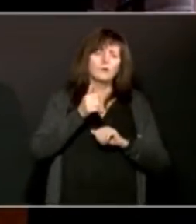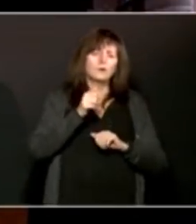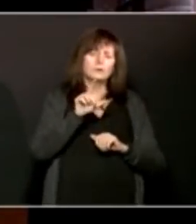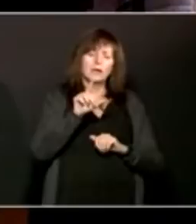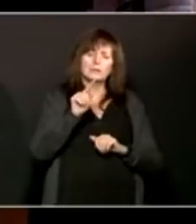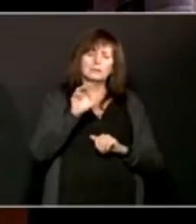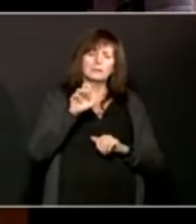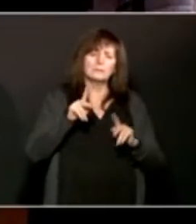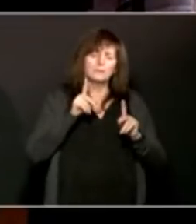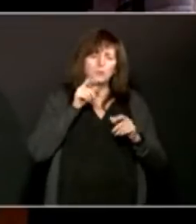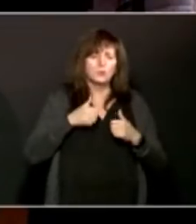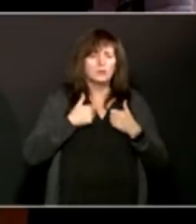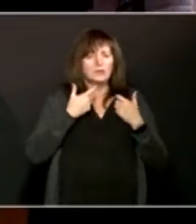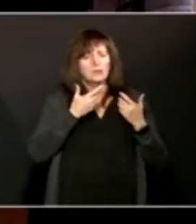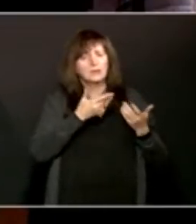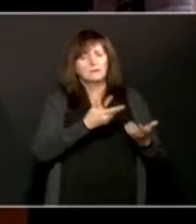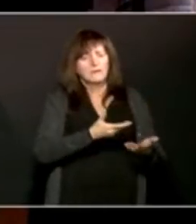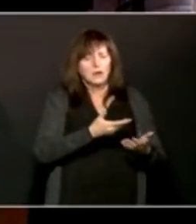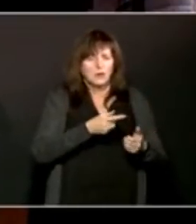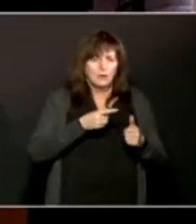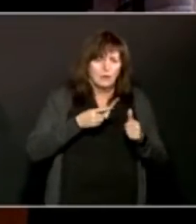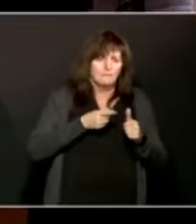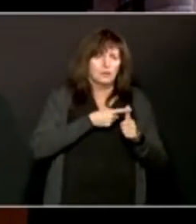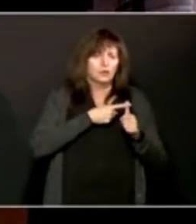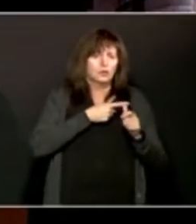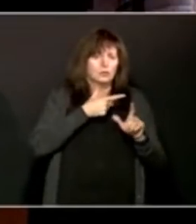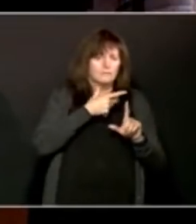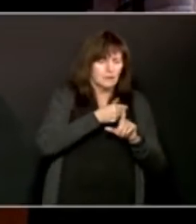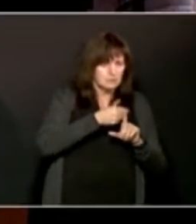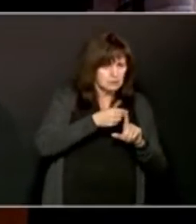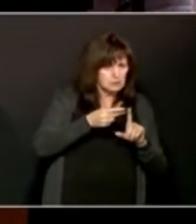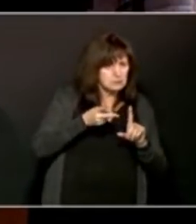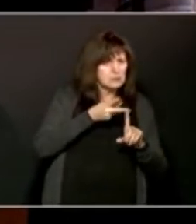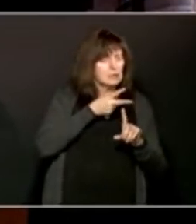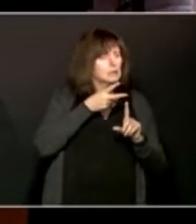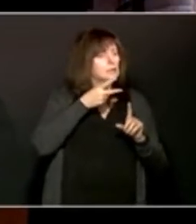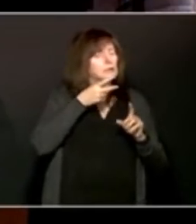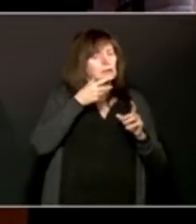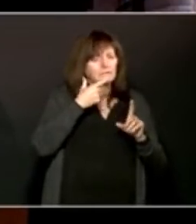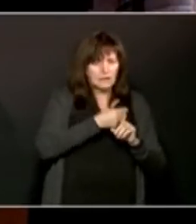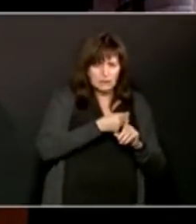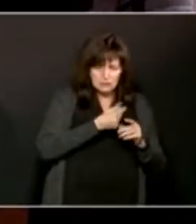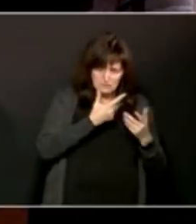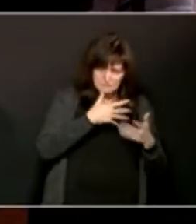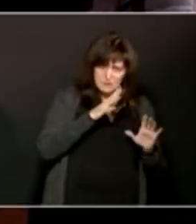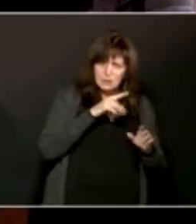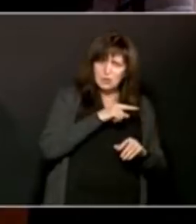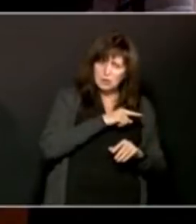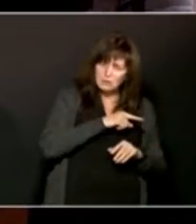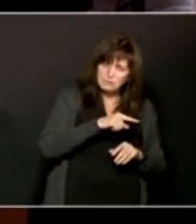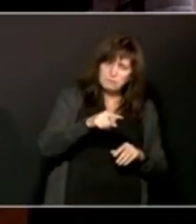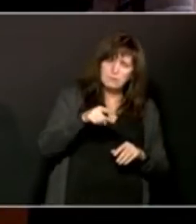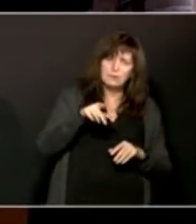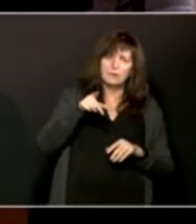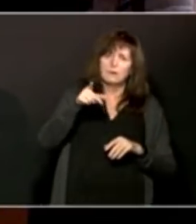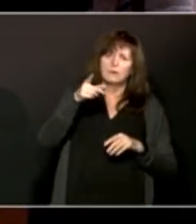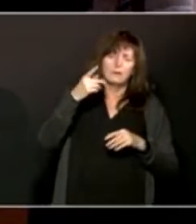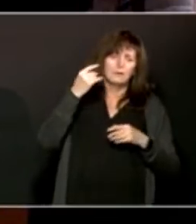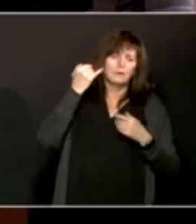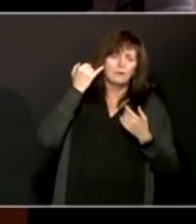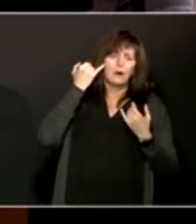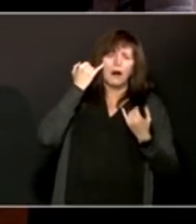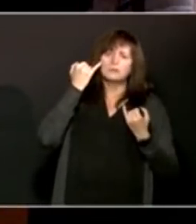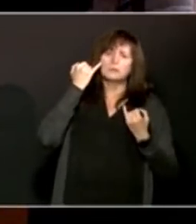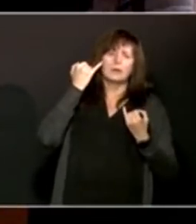one but two vaccinations, what are your thoughts on relaxing the restrictions? I mean, for many, life has not